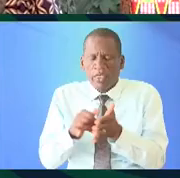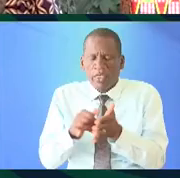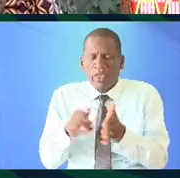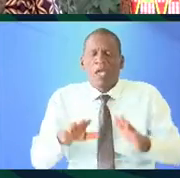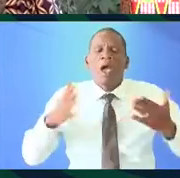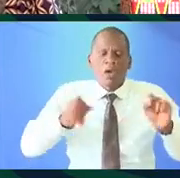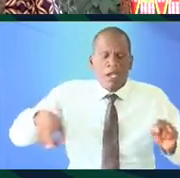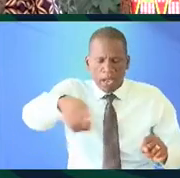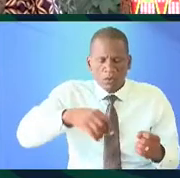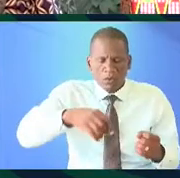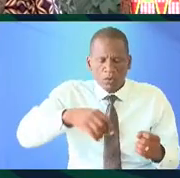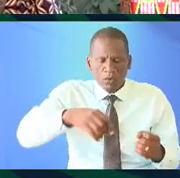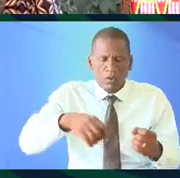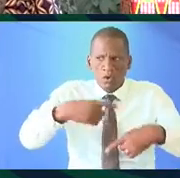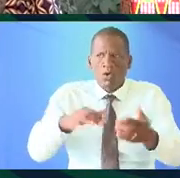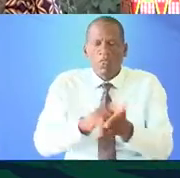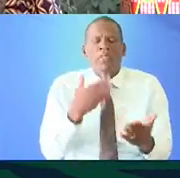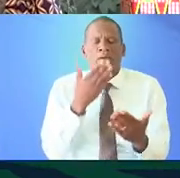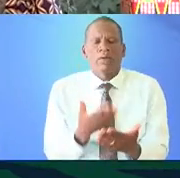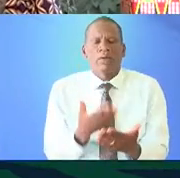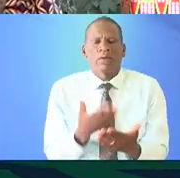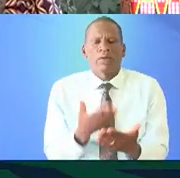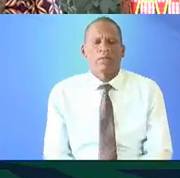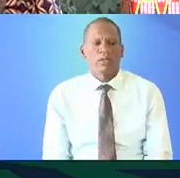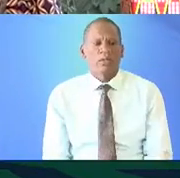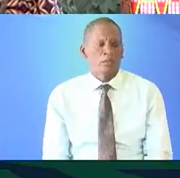you know how else can we sort of move in that direction thank you